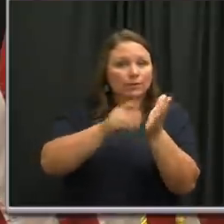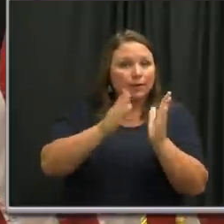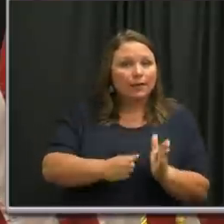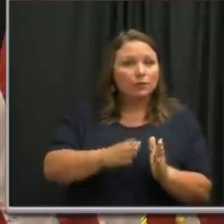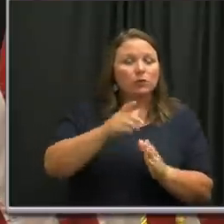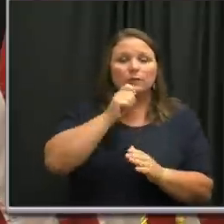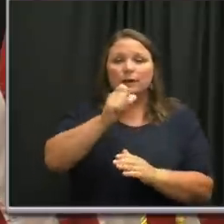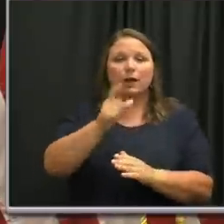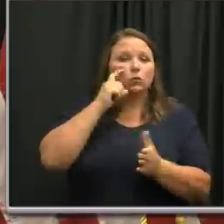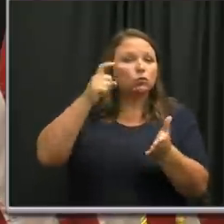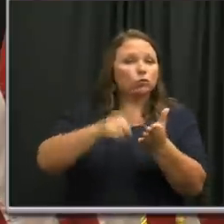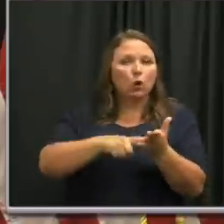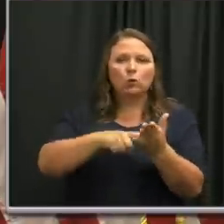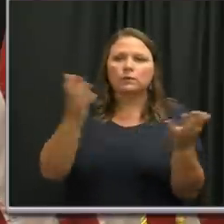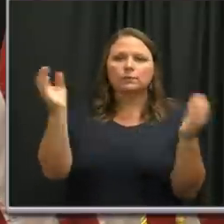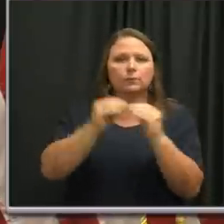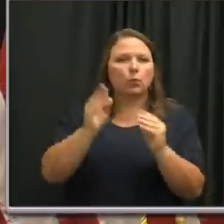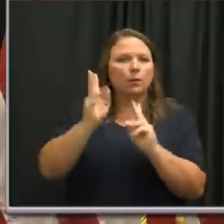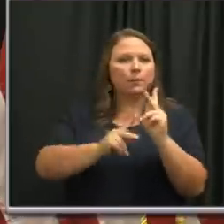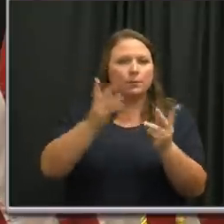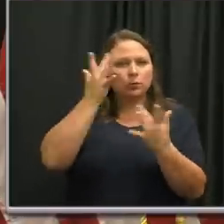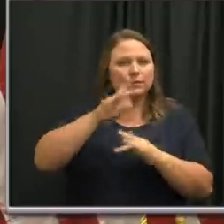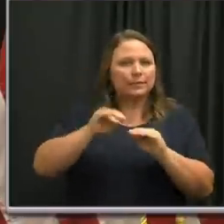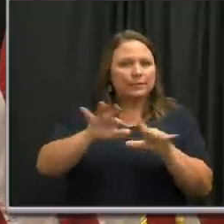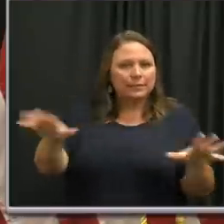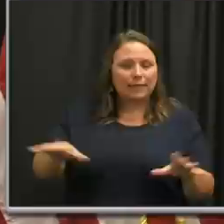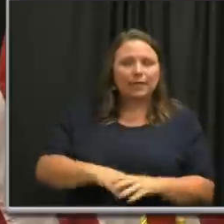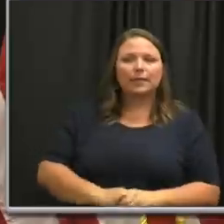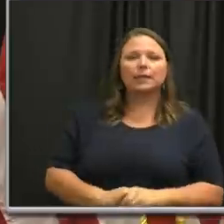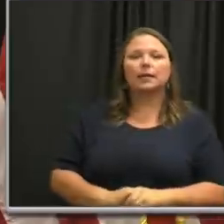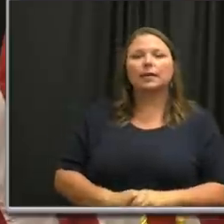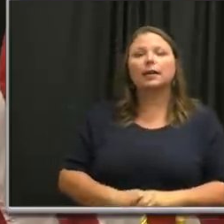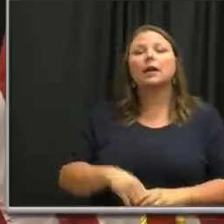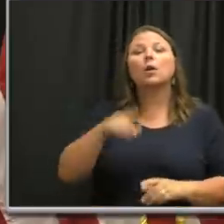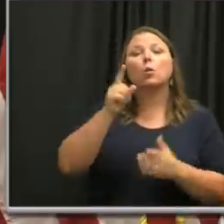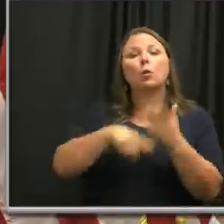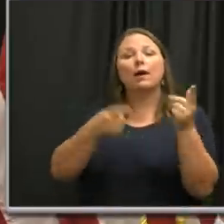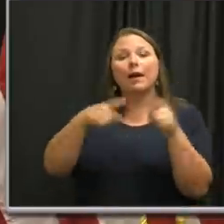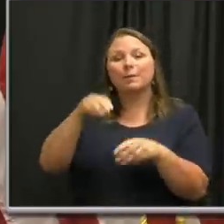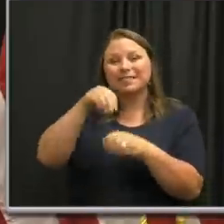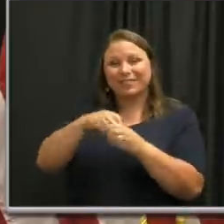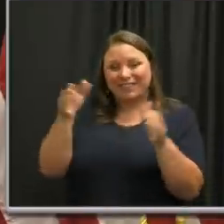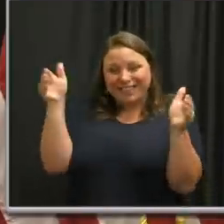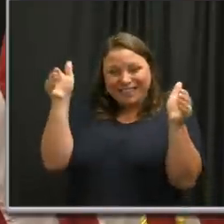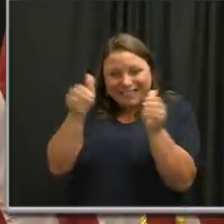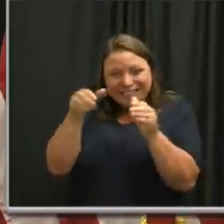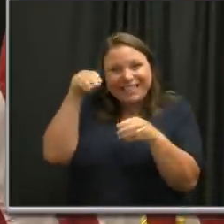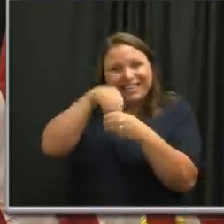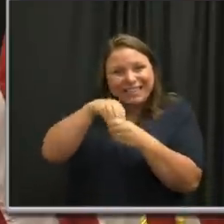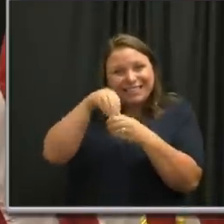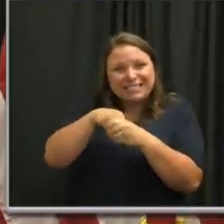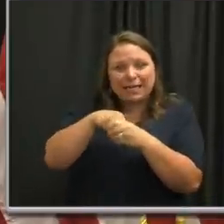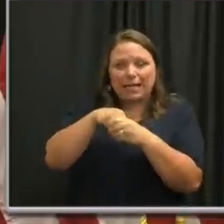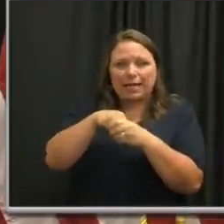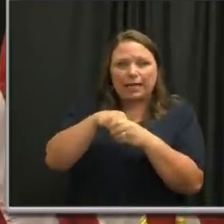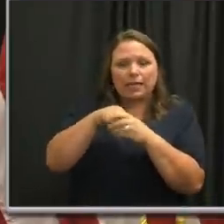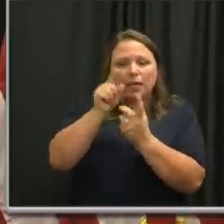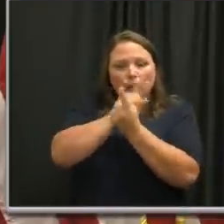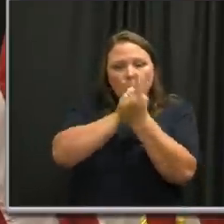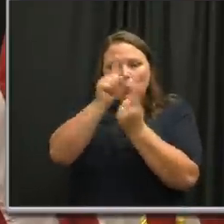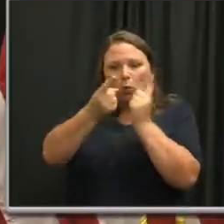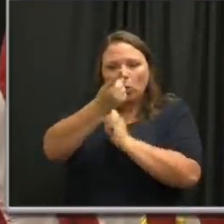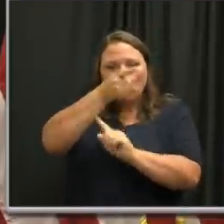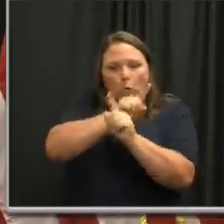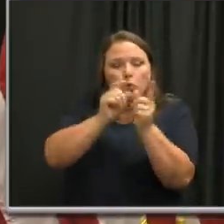an outbreak. What leads to an outbreak of if you're indoors close to each other breathing on each